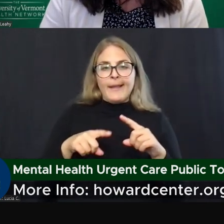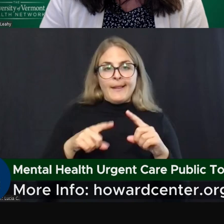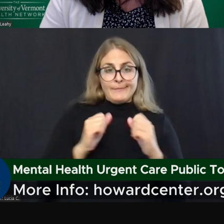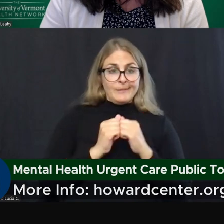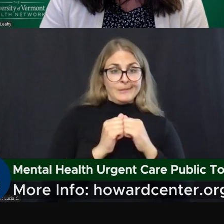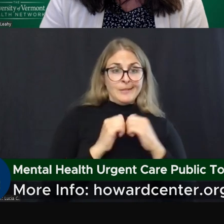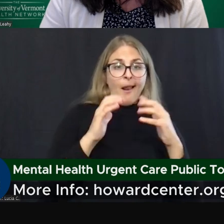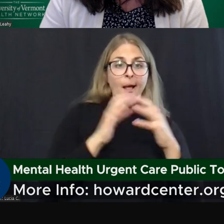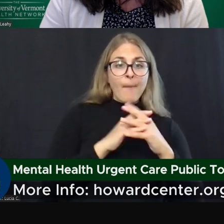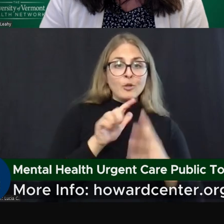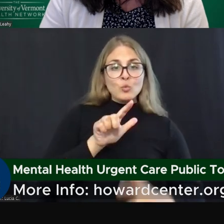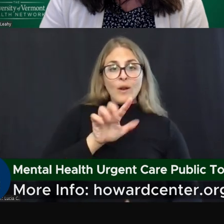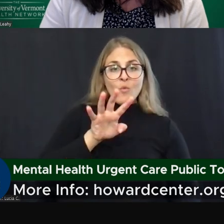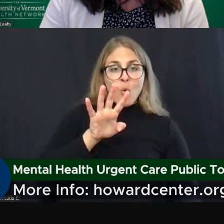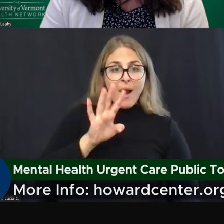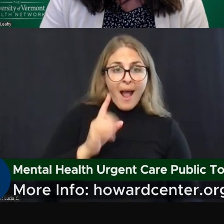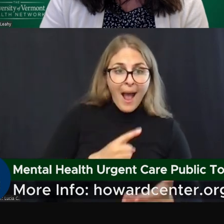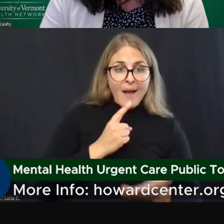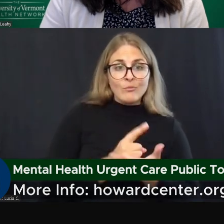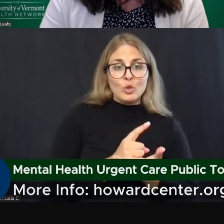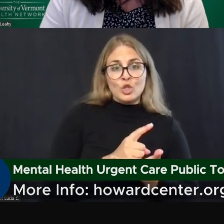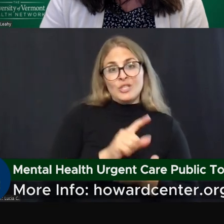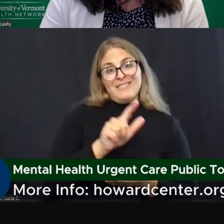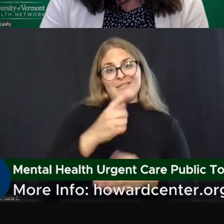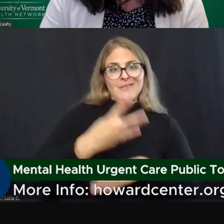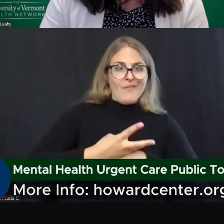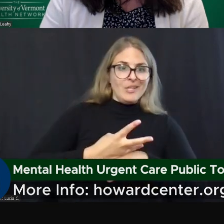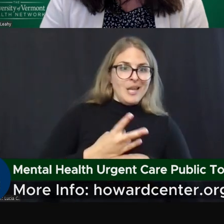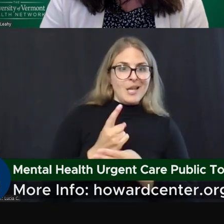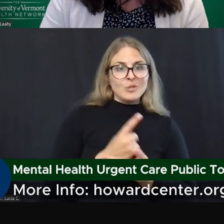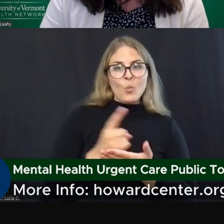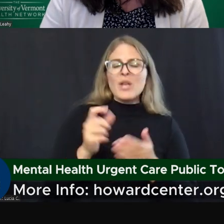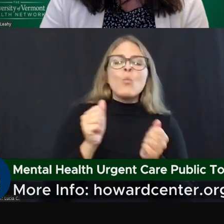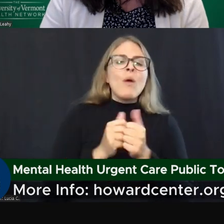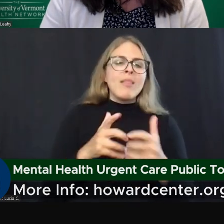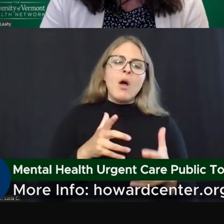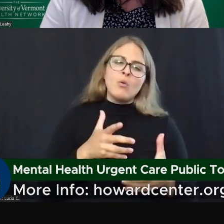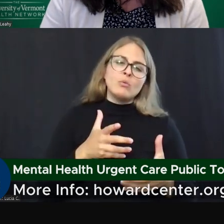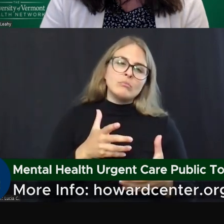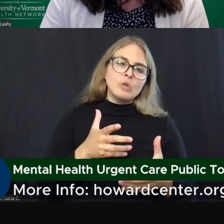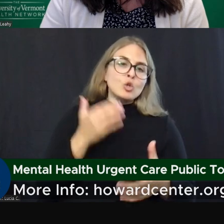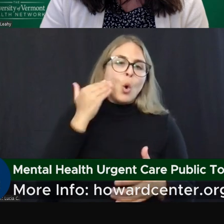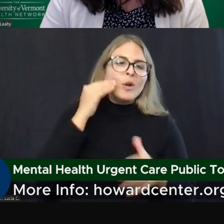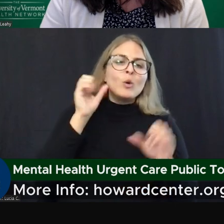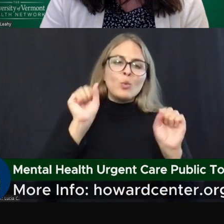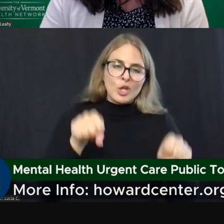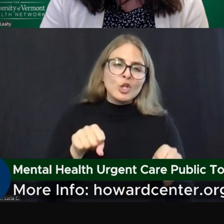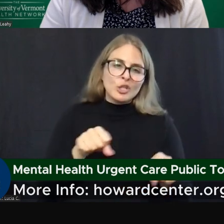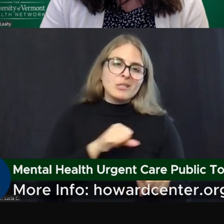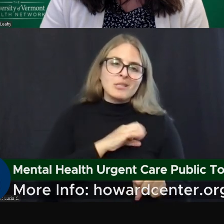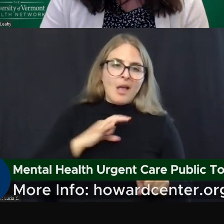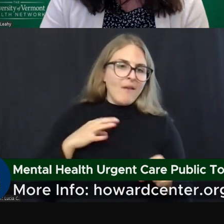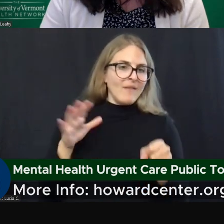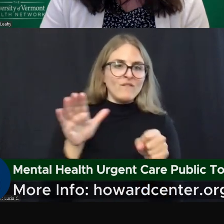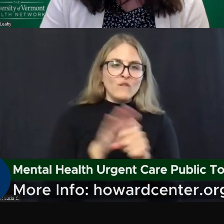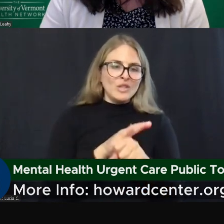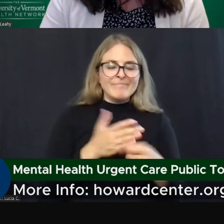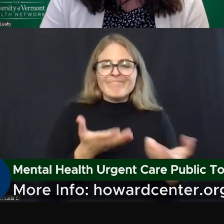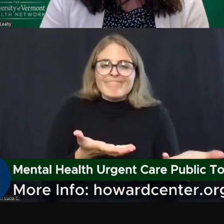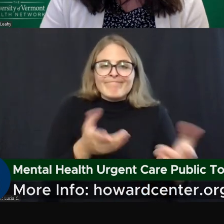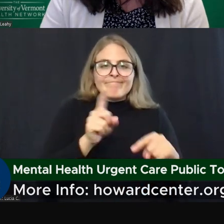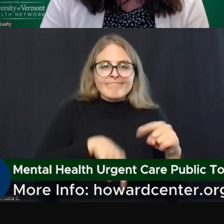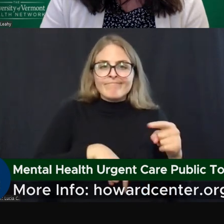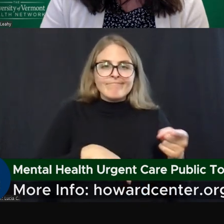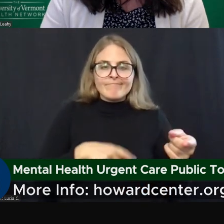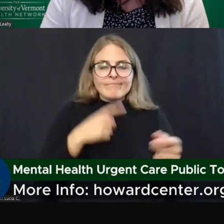program without the confidence and assurance that we would be able to staff it. And we knew based on the programs we have that are 24-7